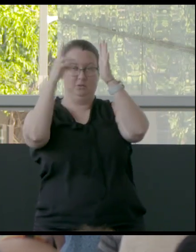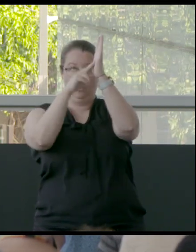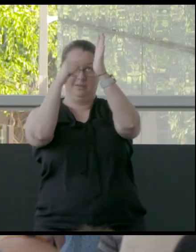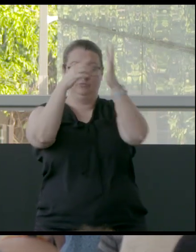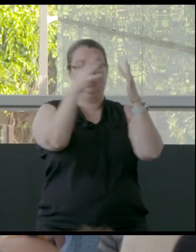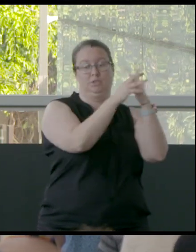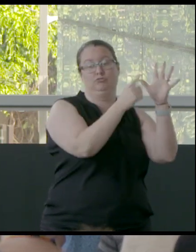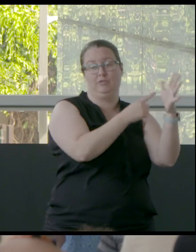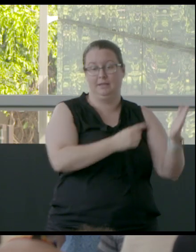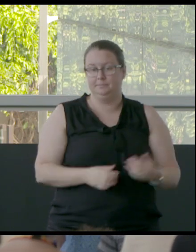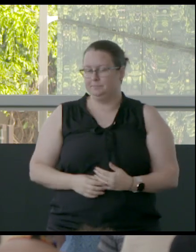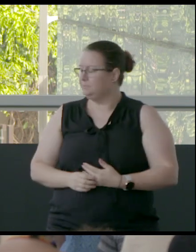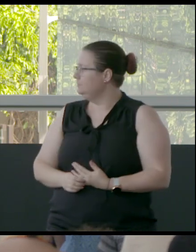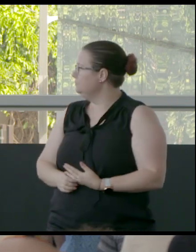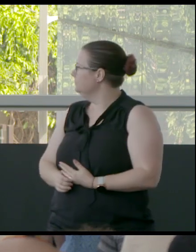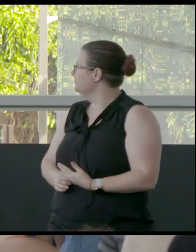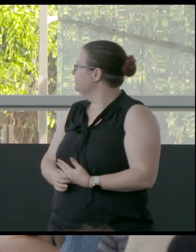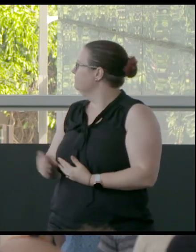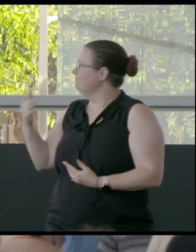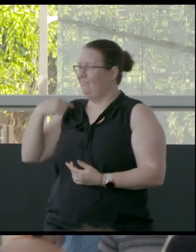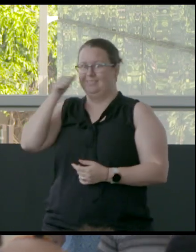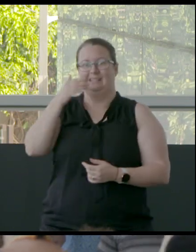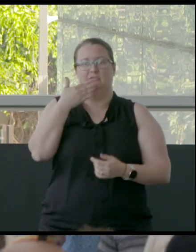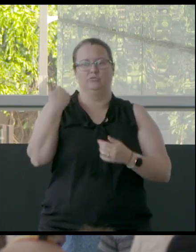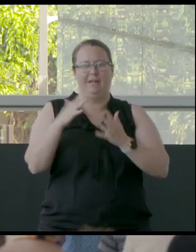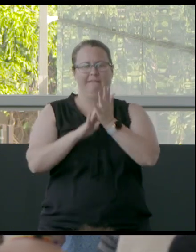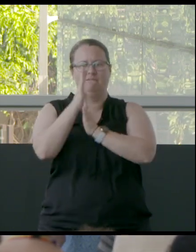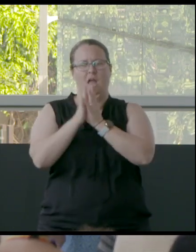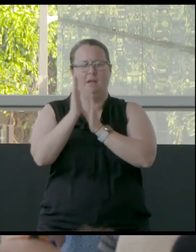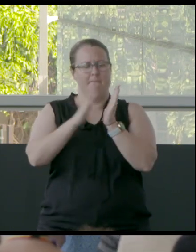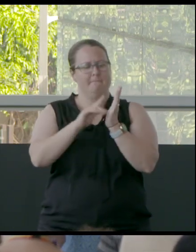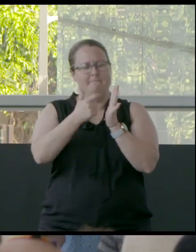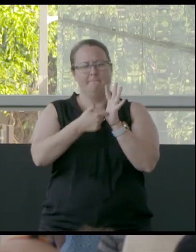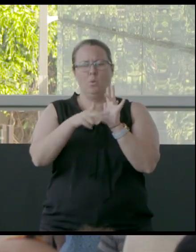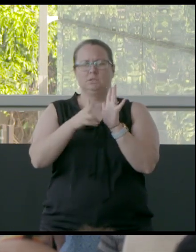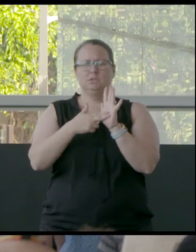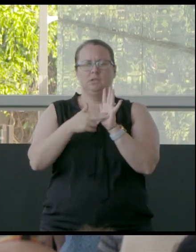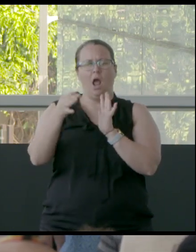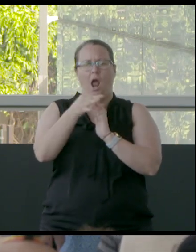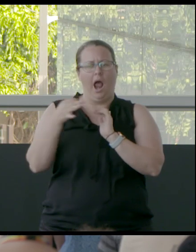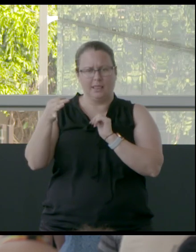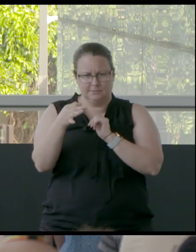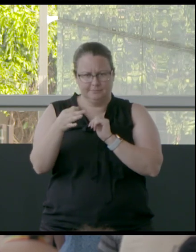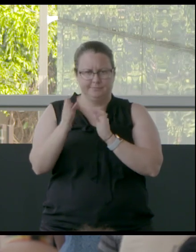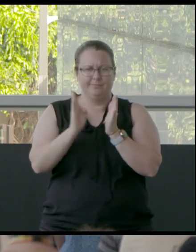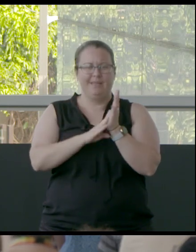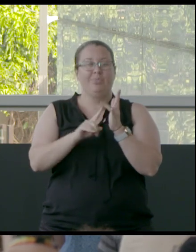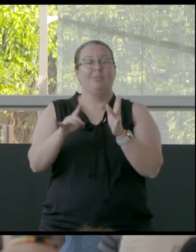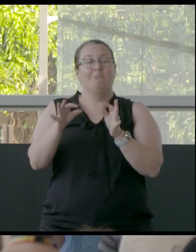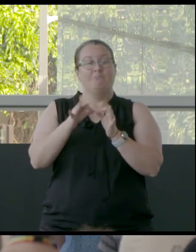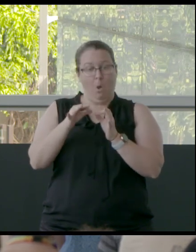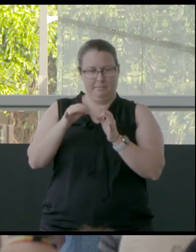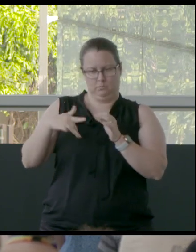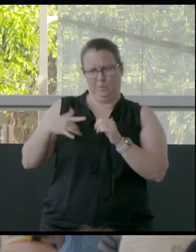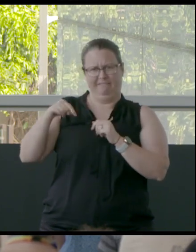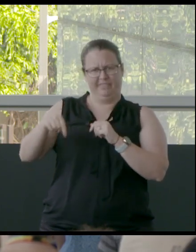Megan, I know that during the fires on Moreton Island, some of the mob were saying that if they'd been permitted to practise their own